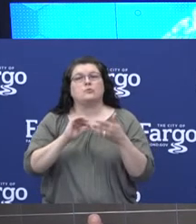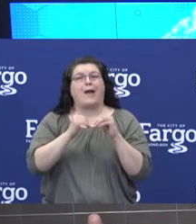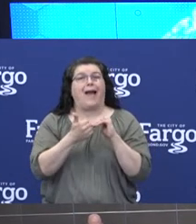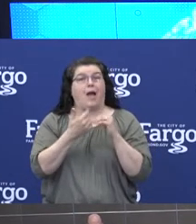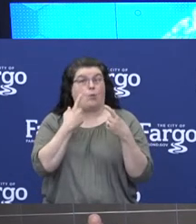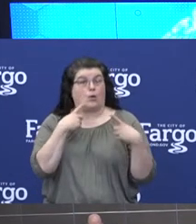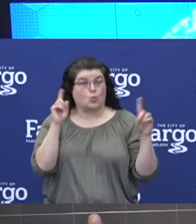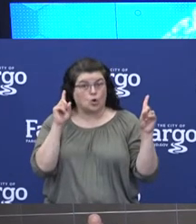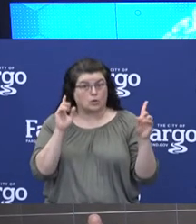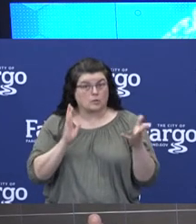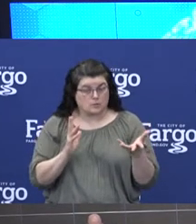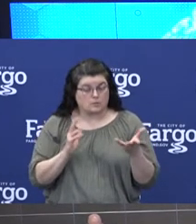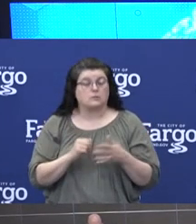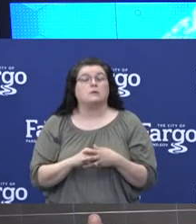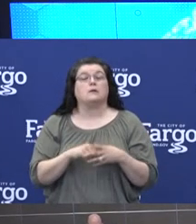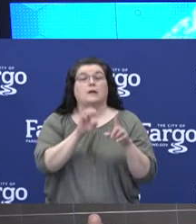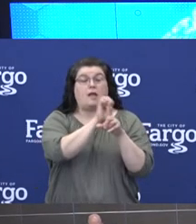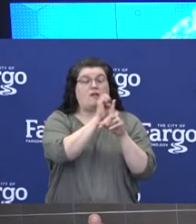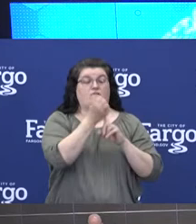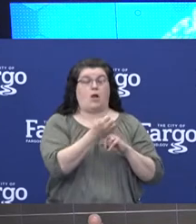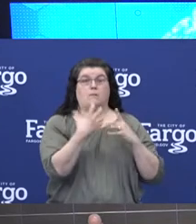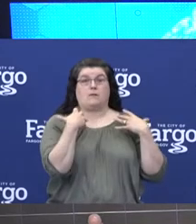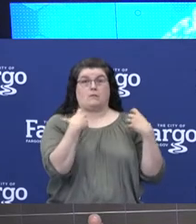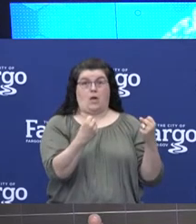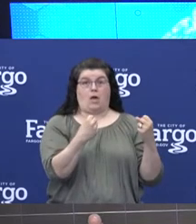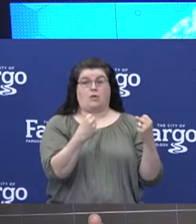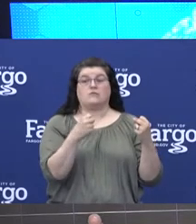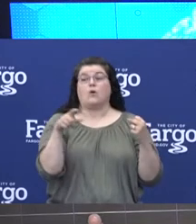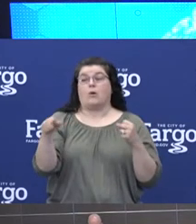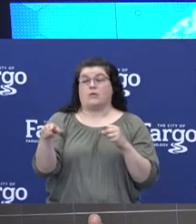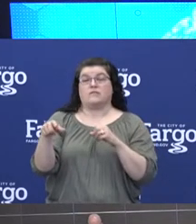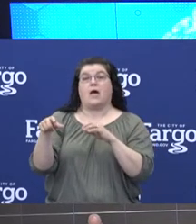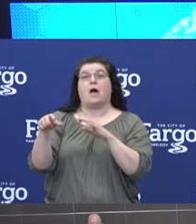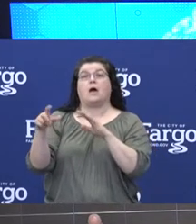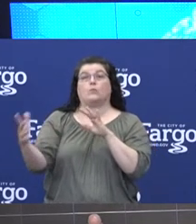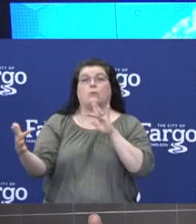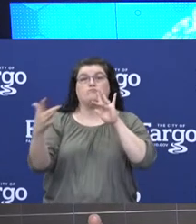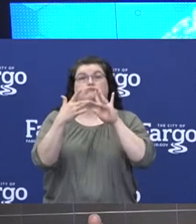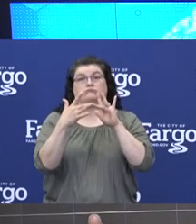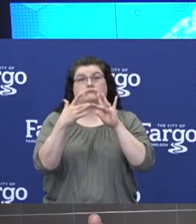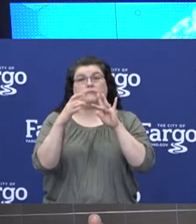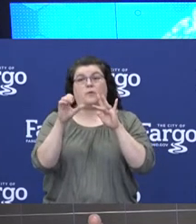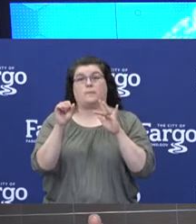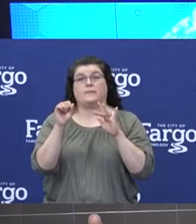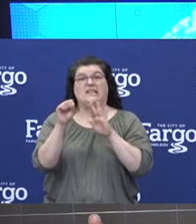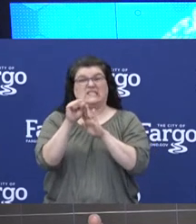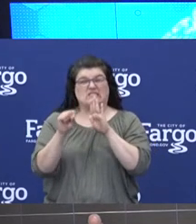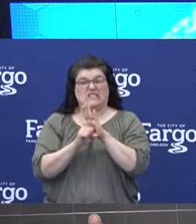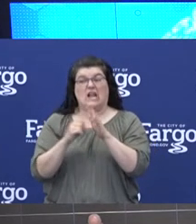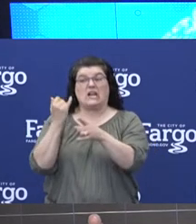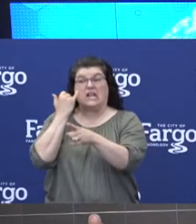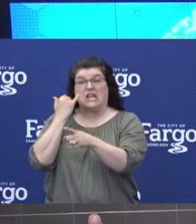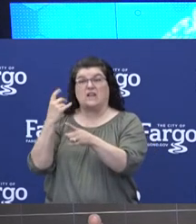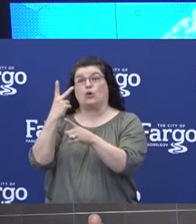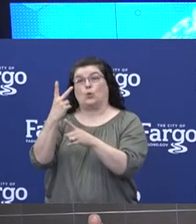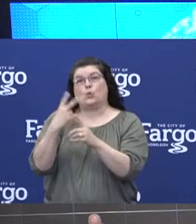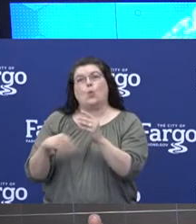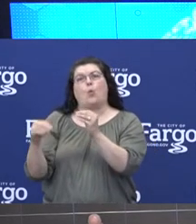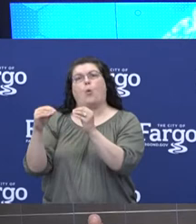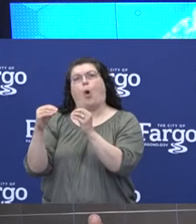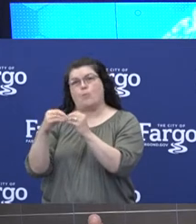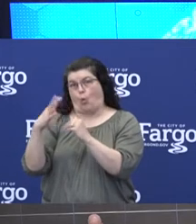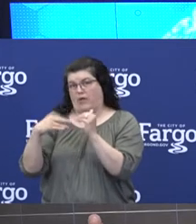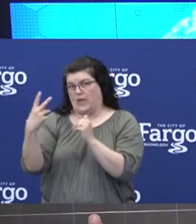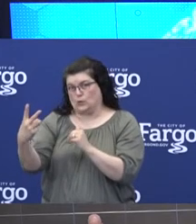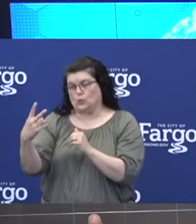is environmental health will be contacted by the state epidemiologists if two or more COVID positive cases have been identified